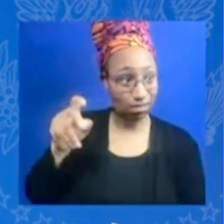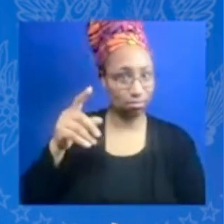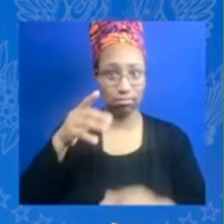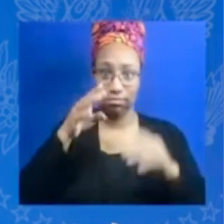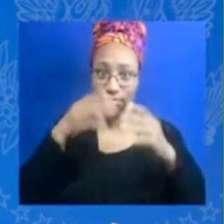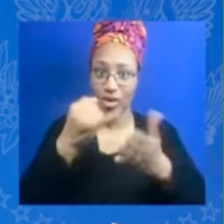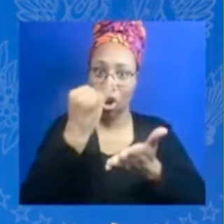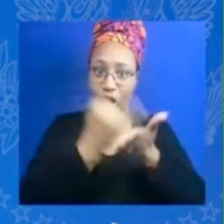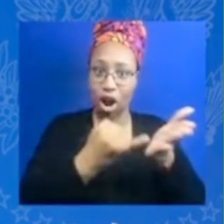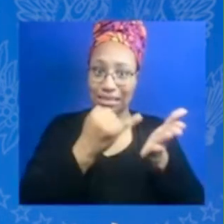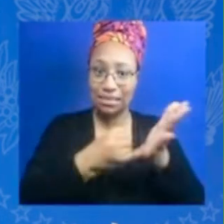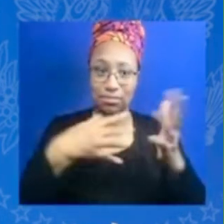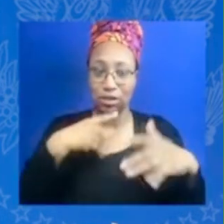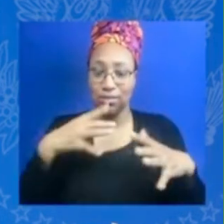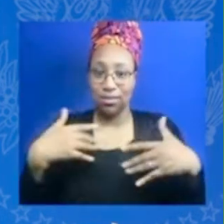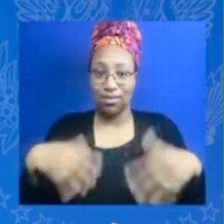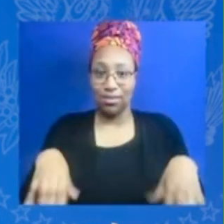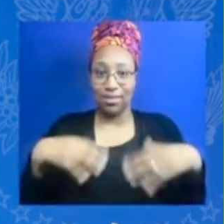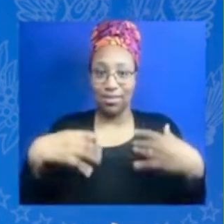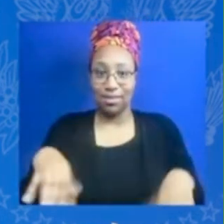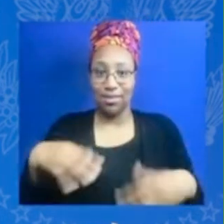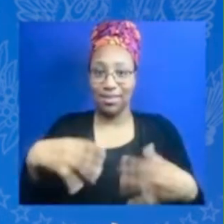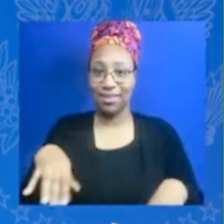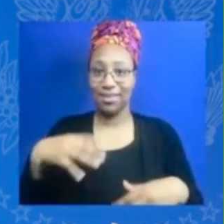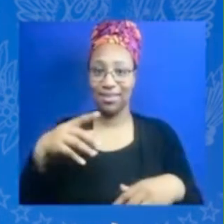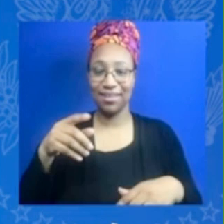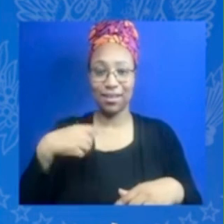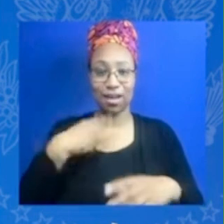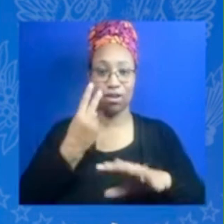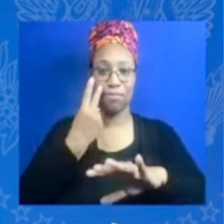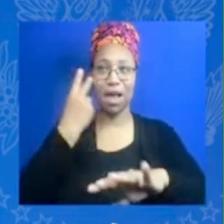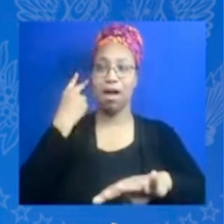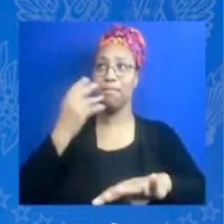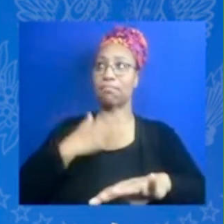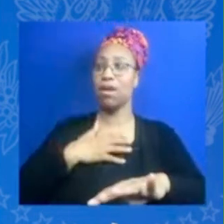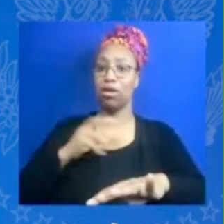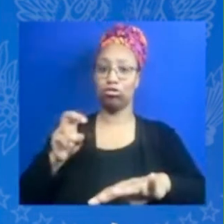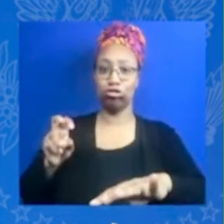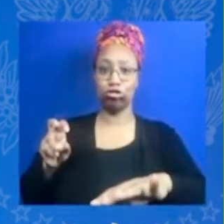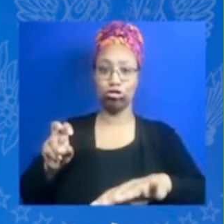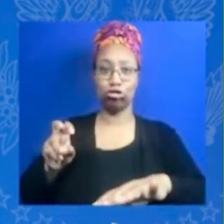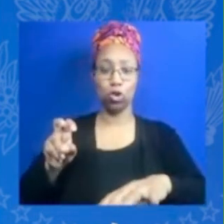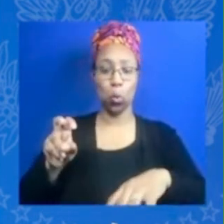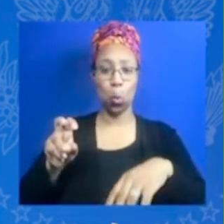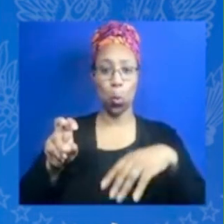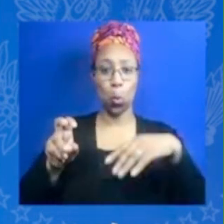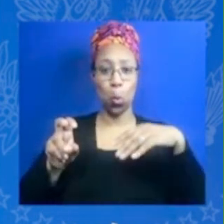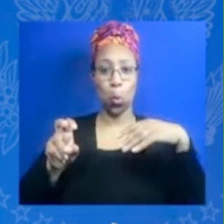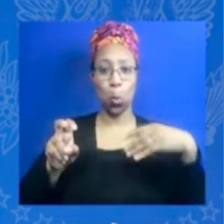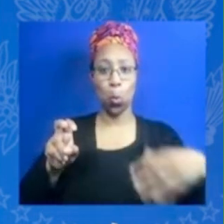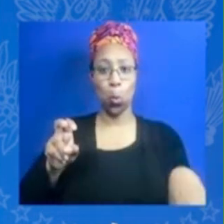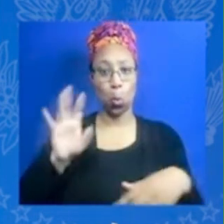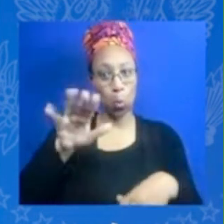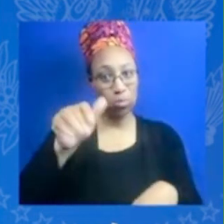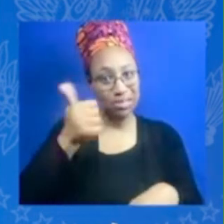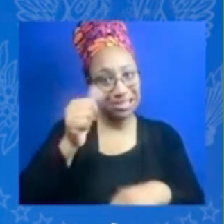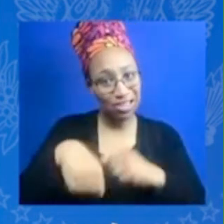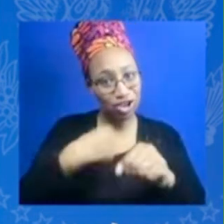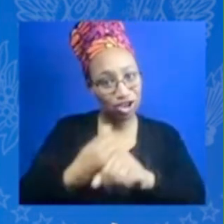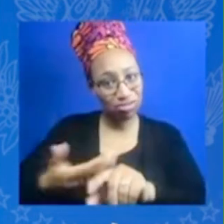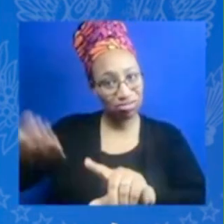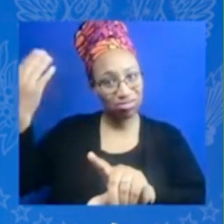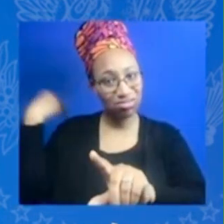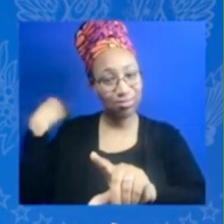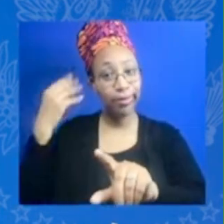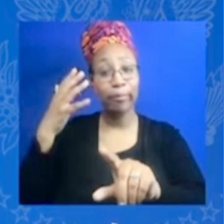kept going back to my journey and i realized that both things were a decade in the making which i think we forget sometimes that these things